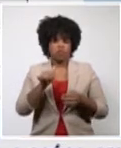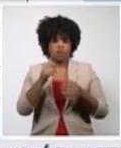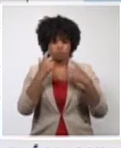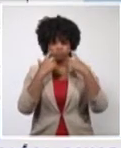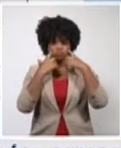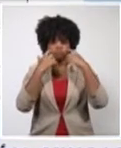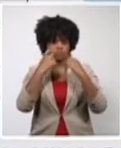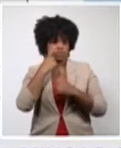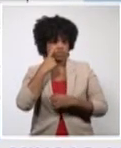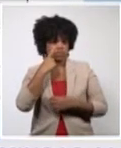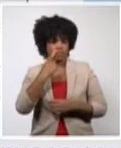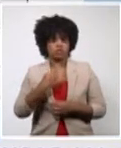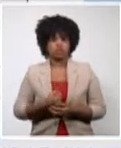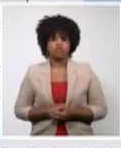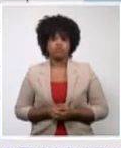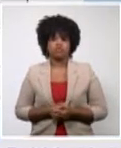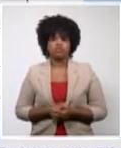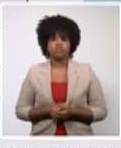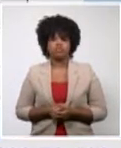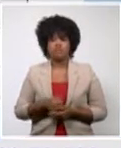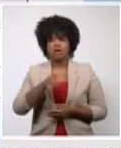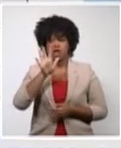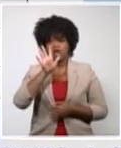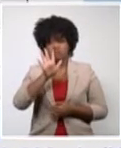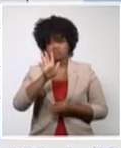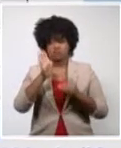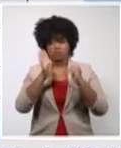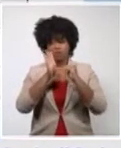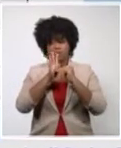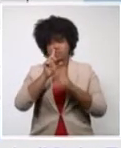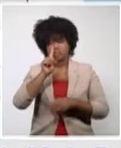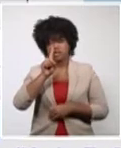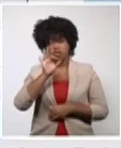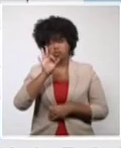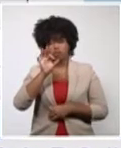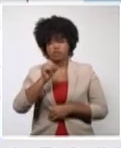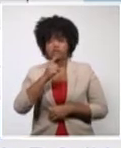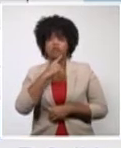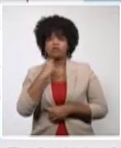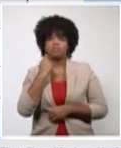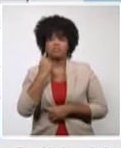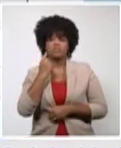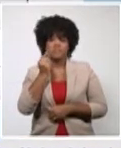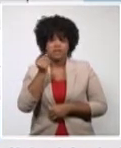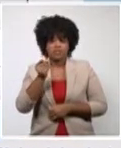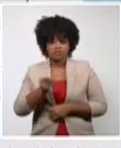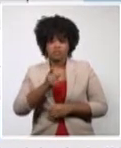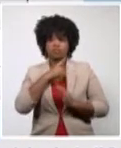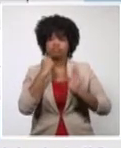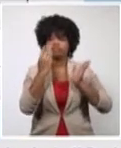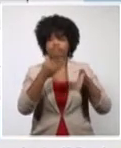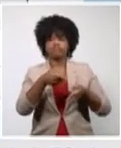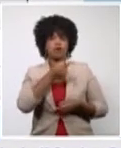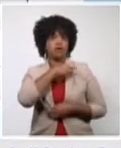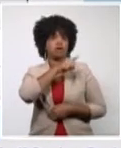And what is even more relevant is the amount of deaths. There are 5